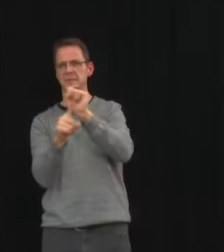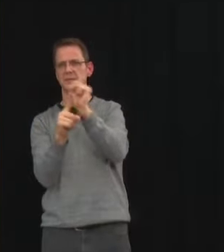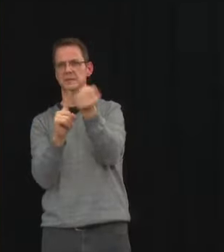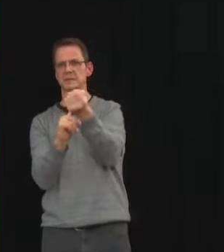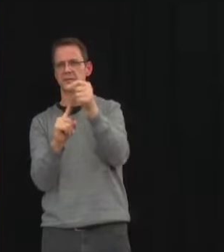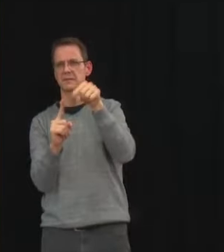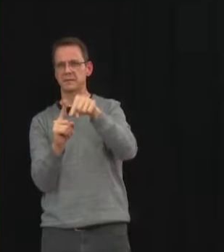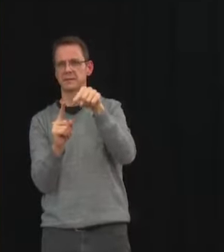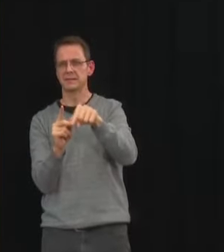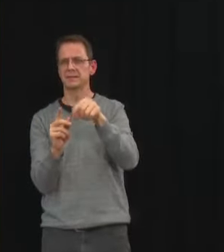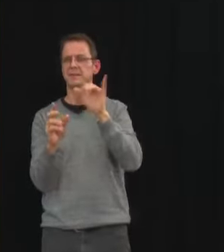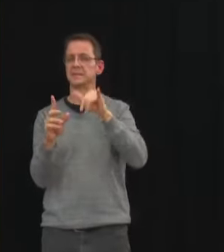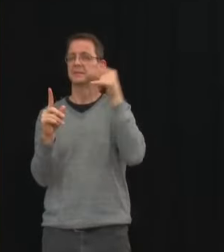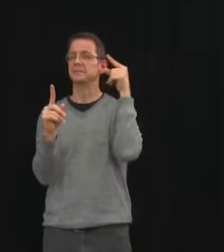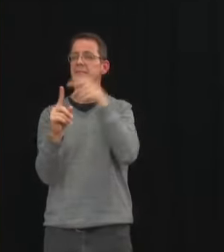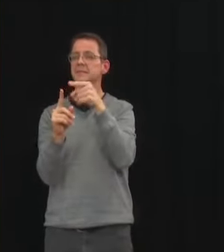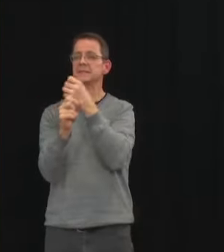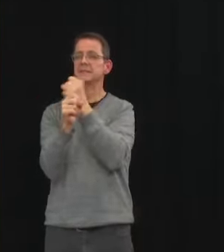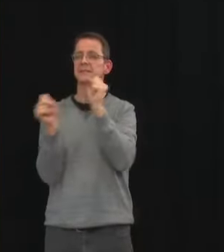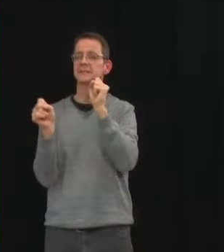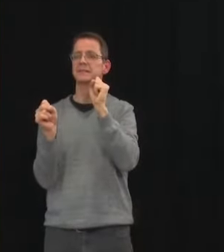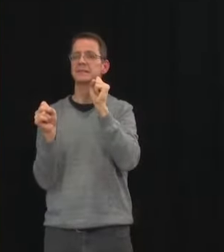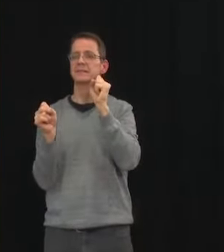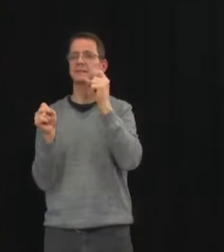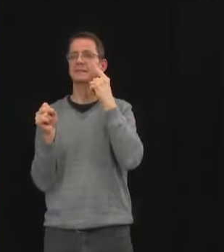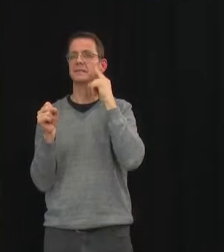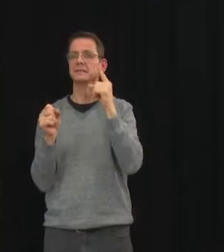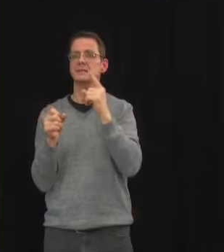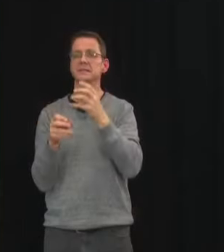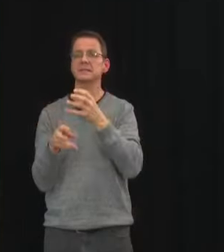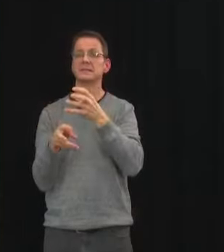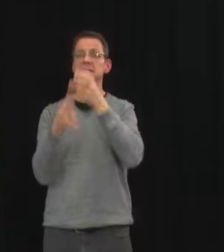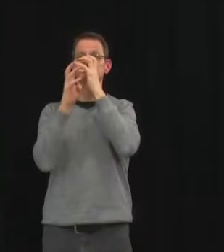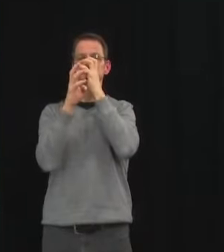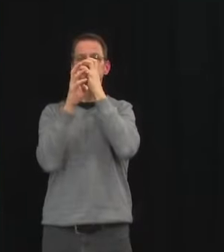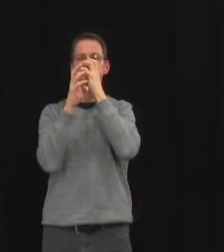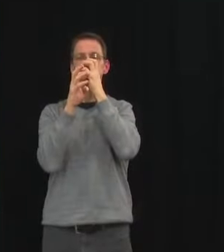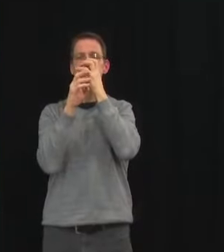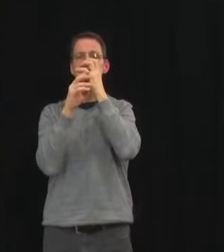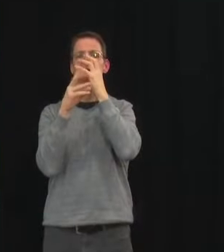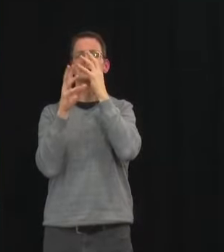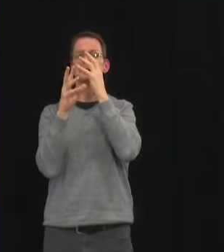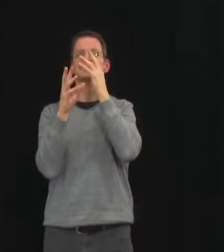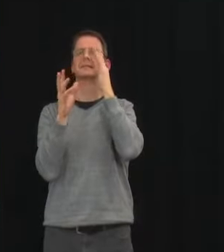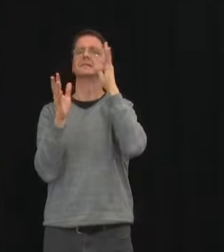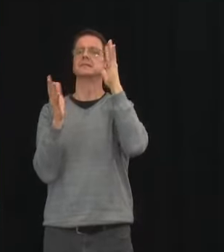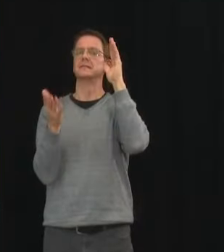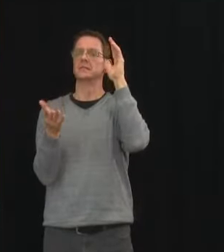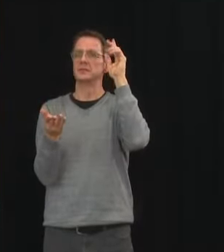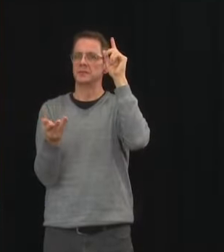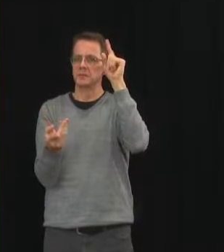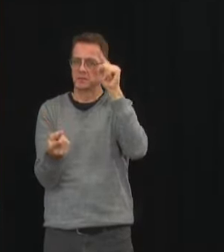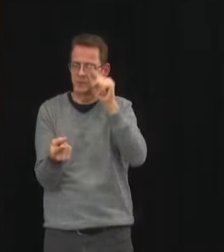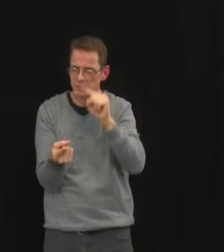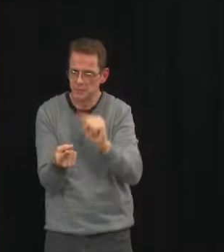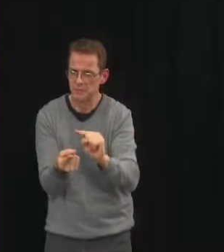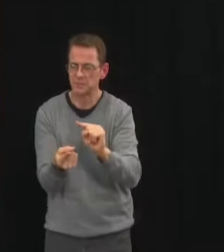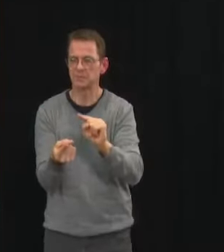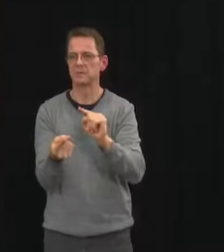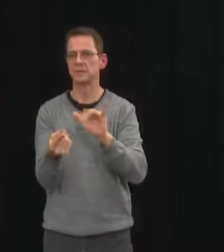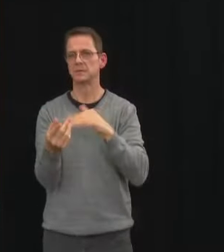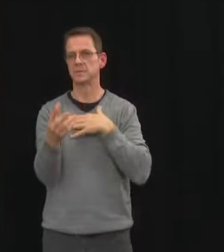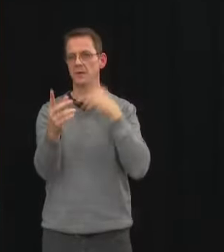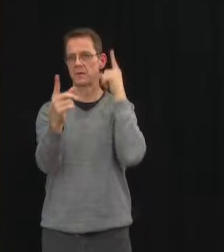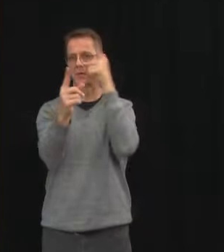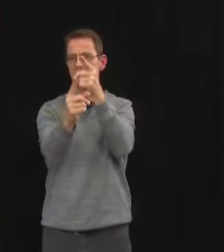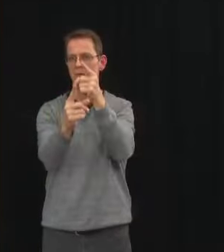forward with relaxing some of those measures operator can you please put through our next caller julia